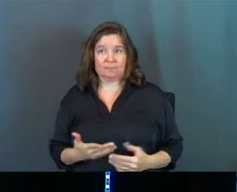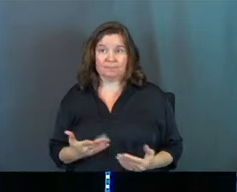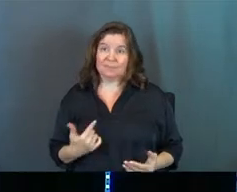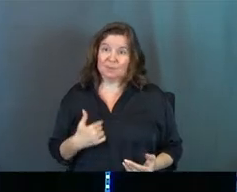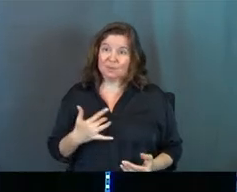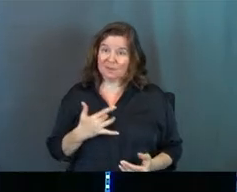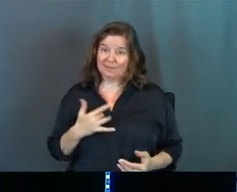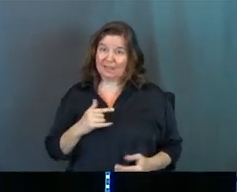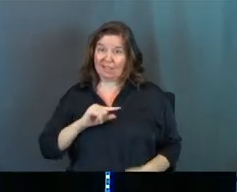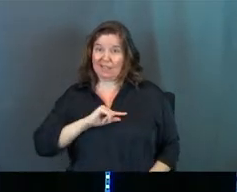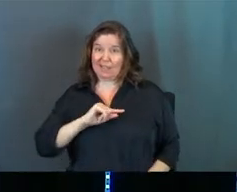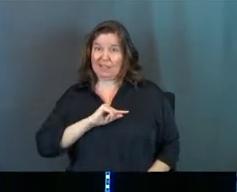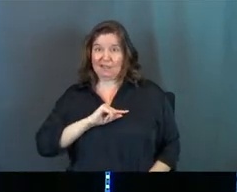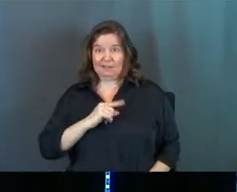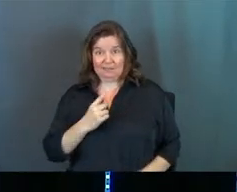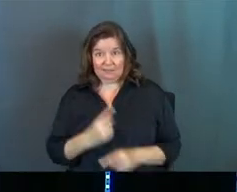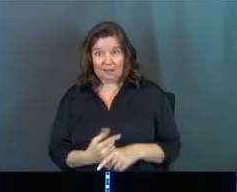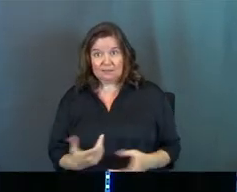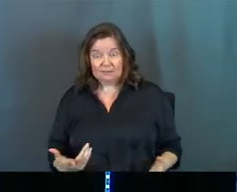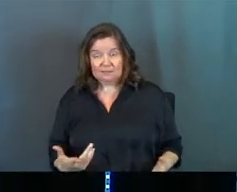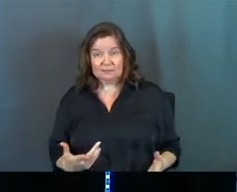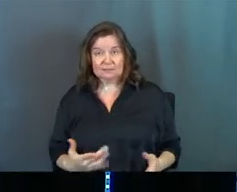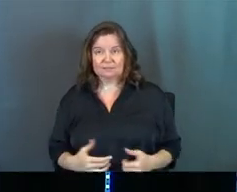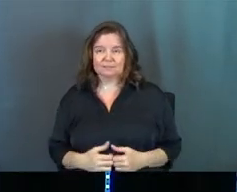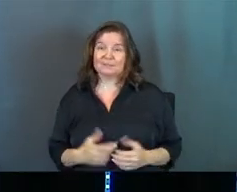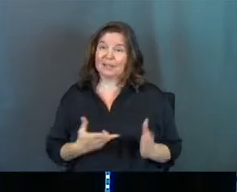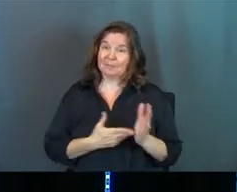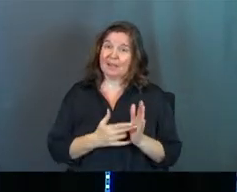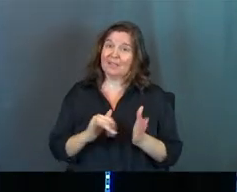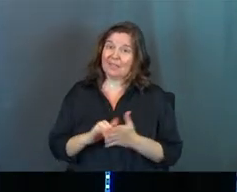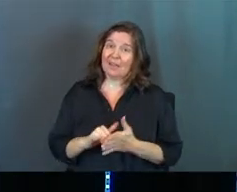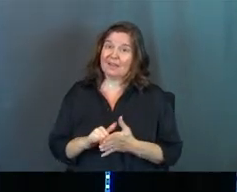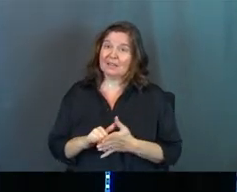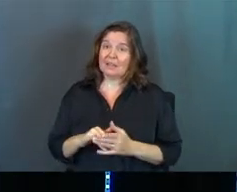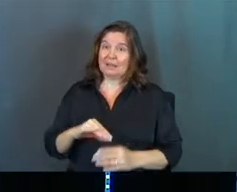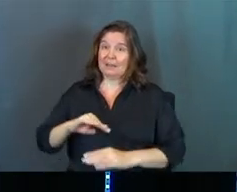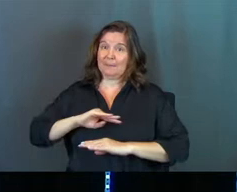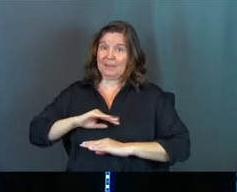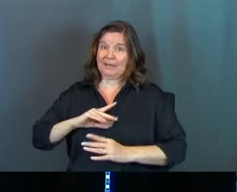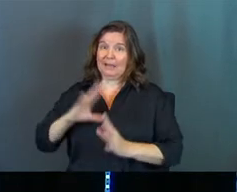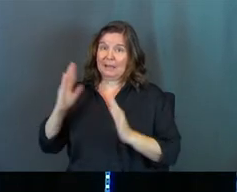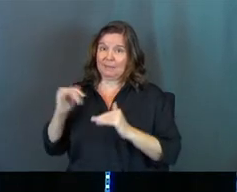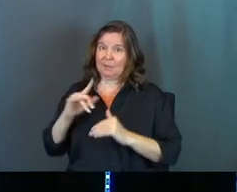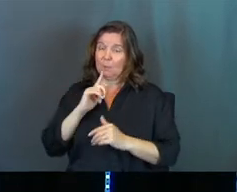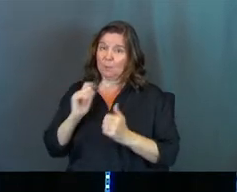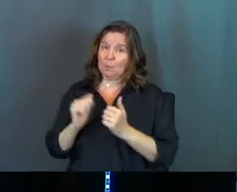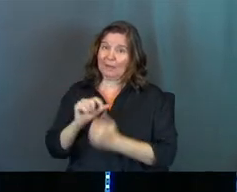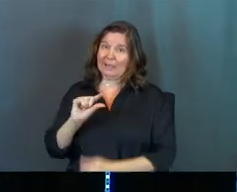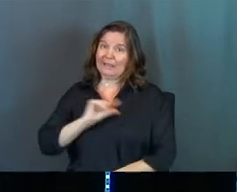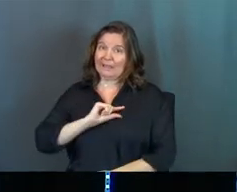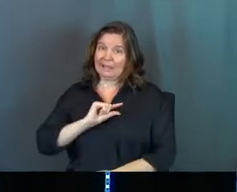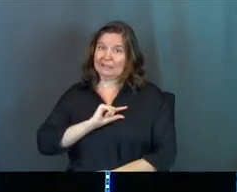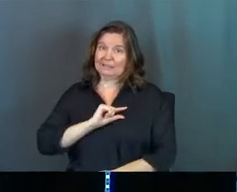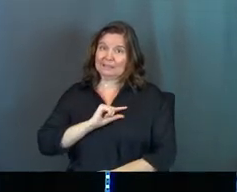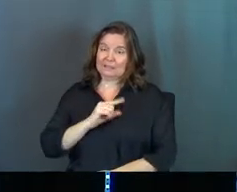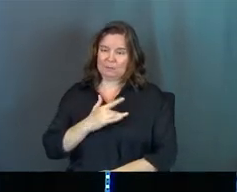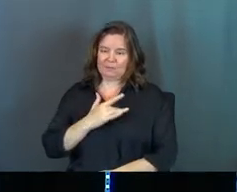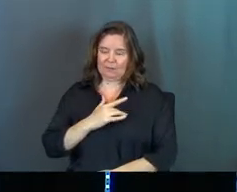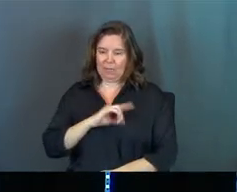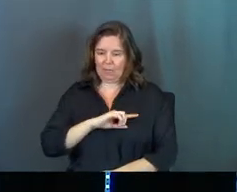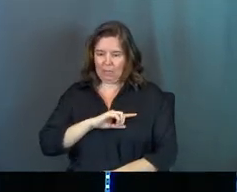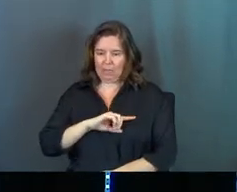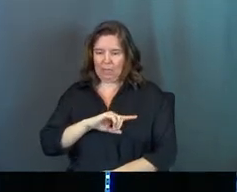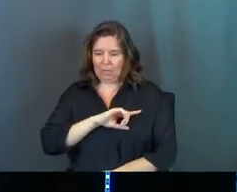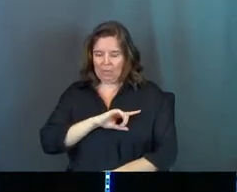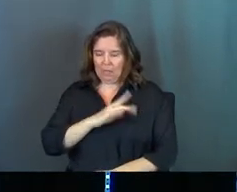You can kind of feel the guilt. You know what I'm saying? Let's be real. That comes with it. Meeting expectations, it comes with guilt. We want to people please because we feel guilty.